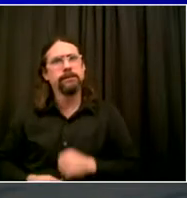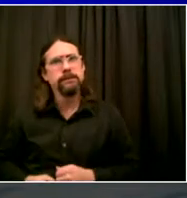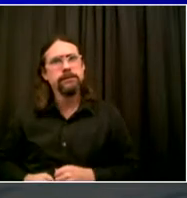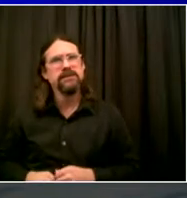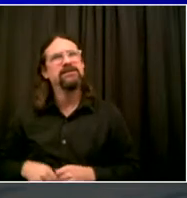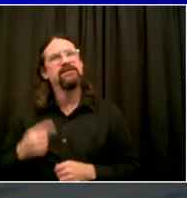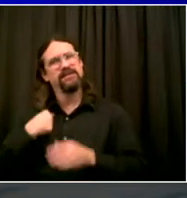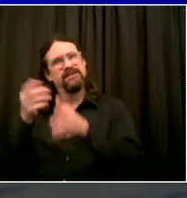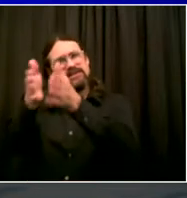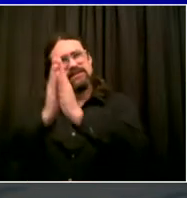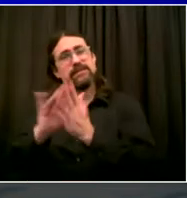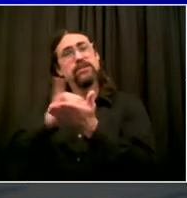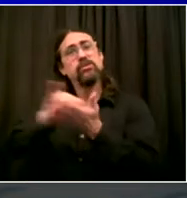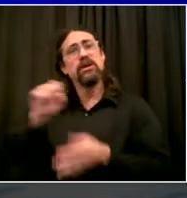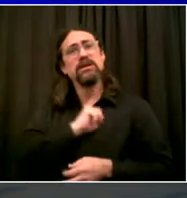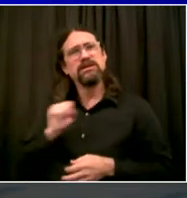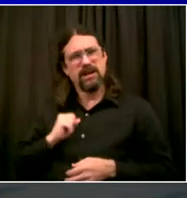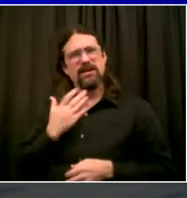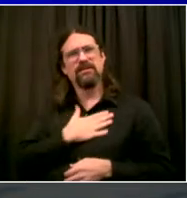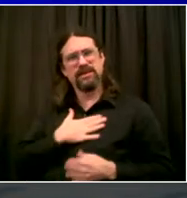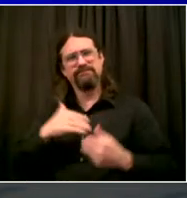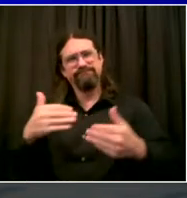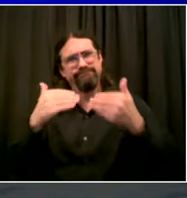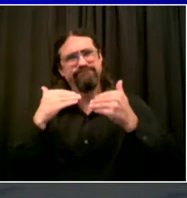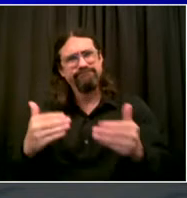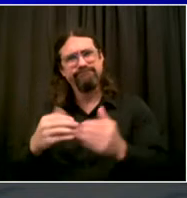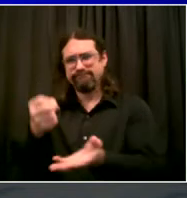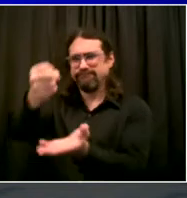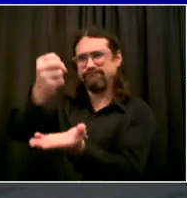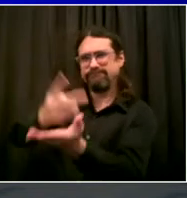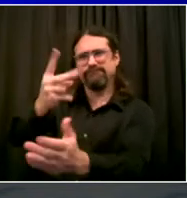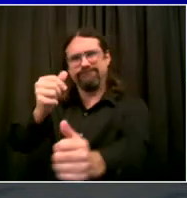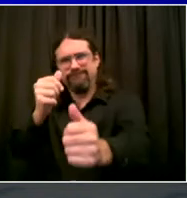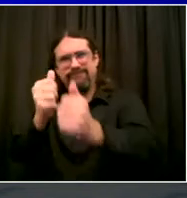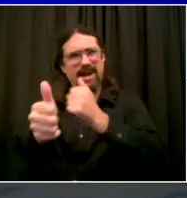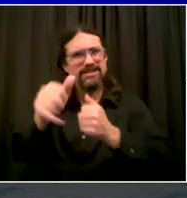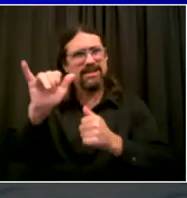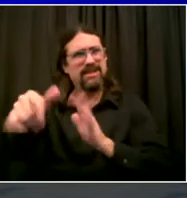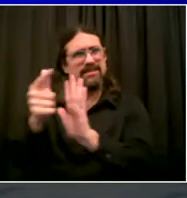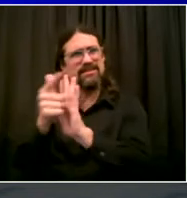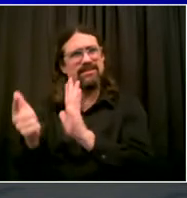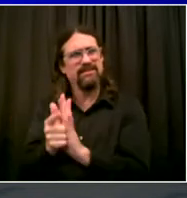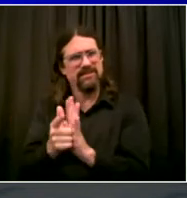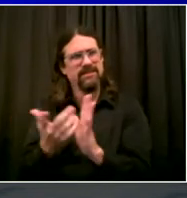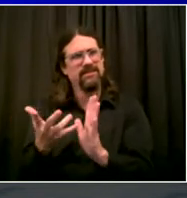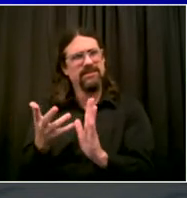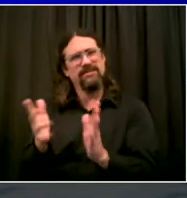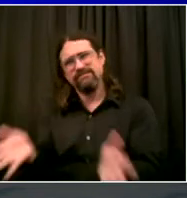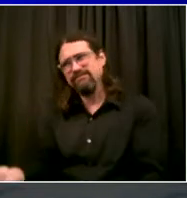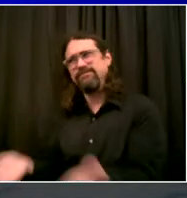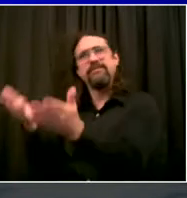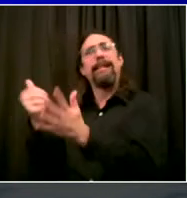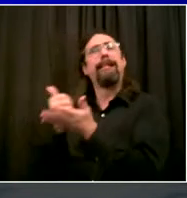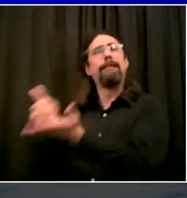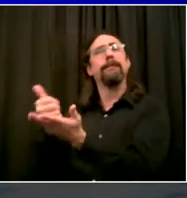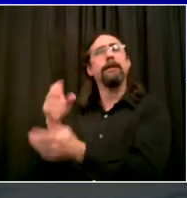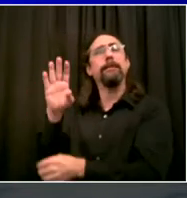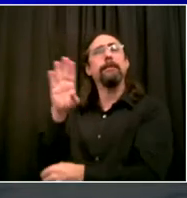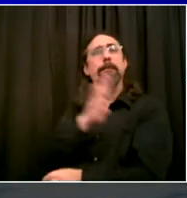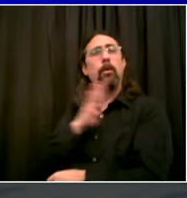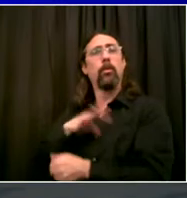mayoral election. This is going to be a crucial election. We expect very high turnout. We can't experience what we've been experiencing here.